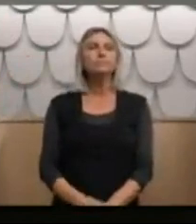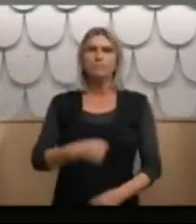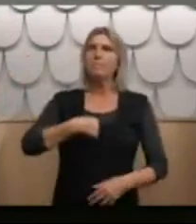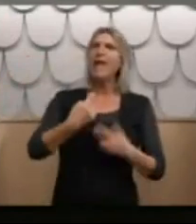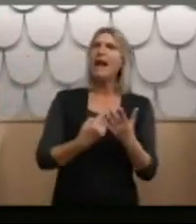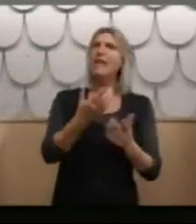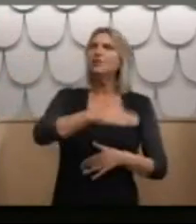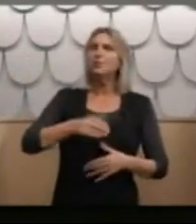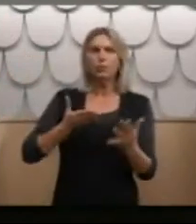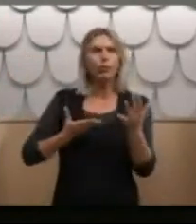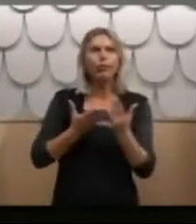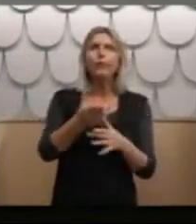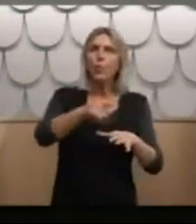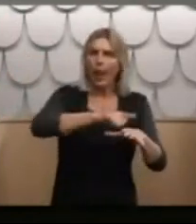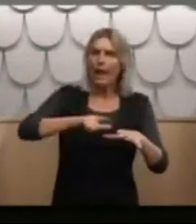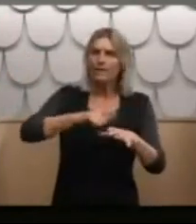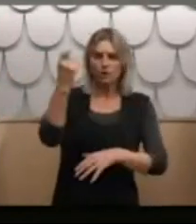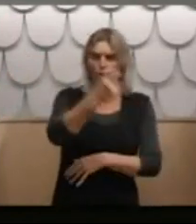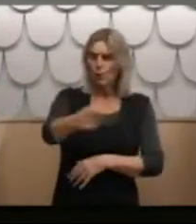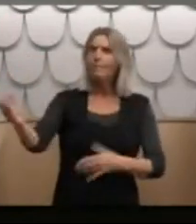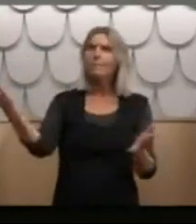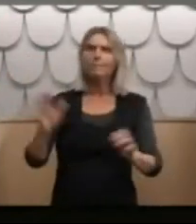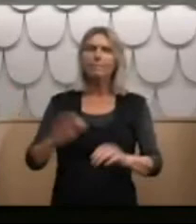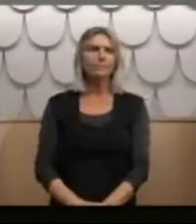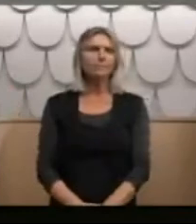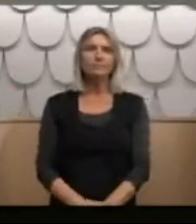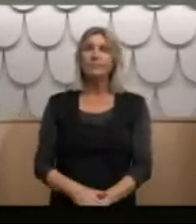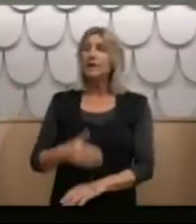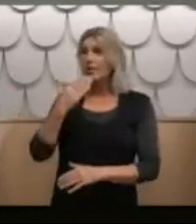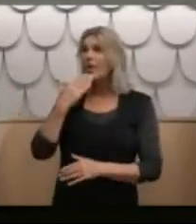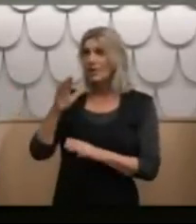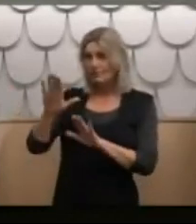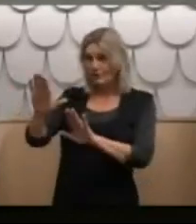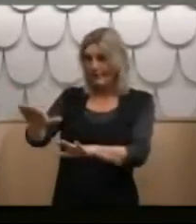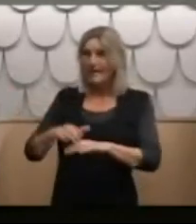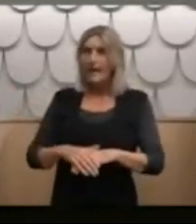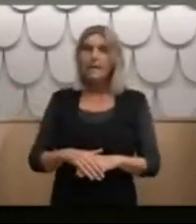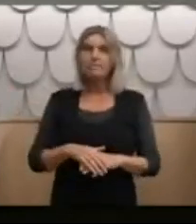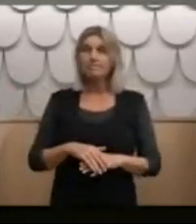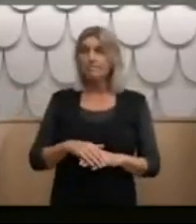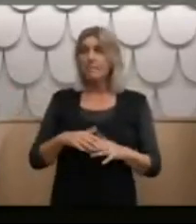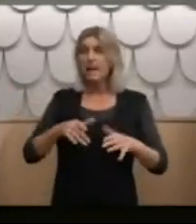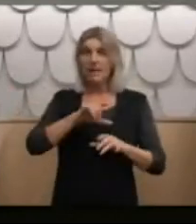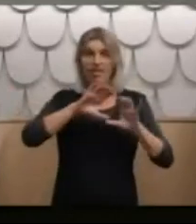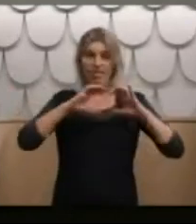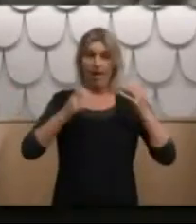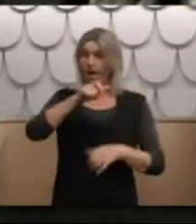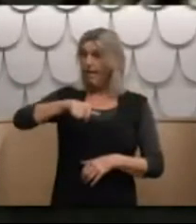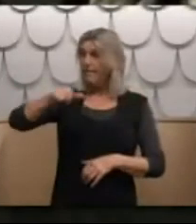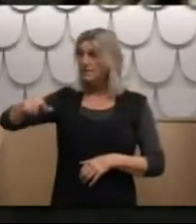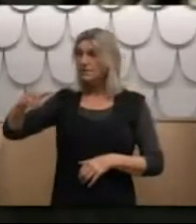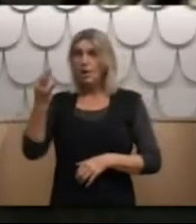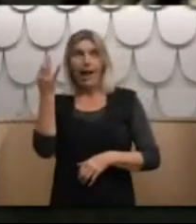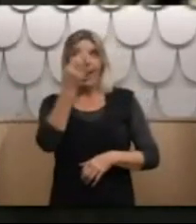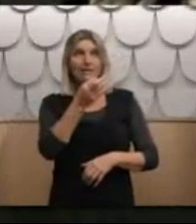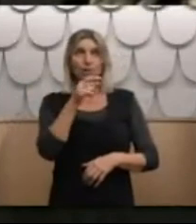Thank you. Nick? If you just sit there and the Commissioners may ask you questions. Paul,